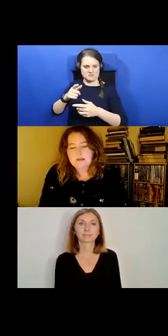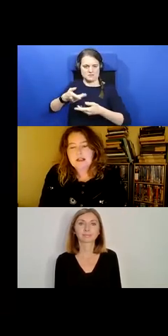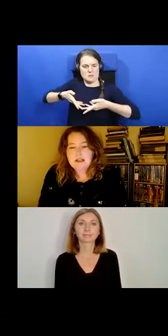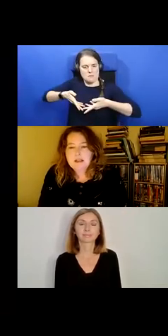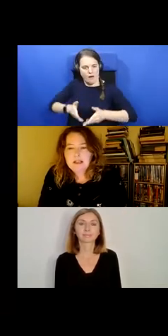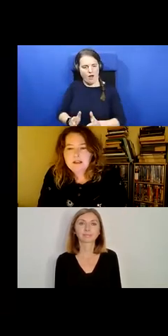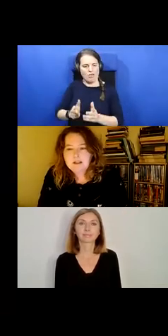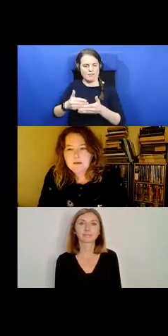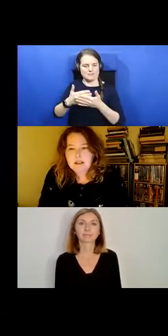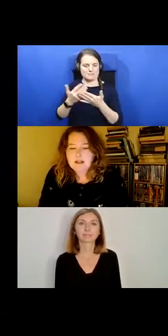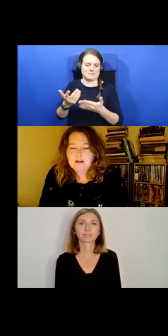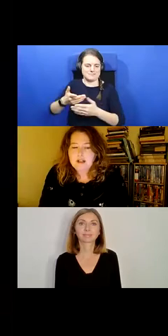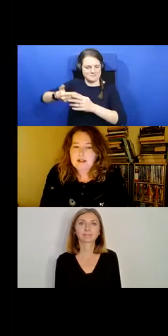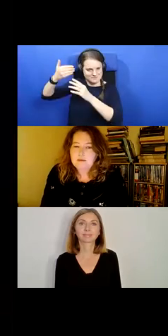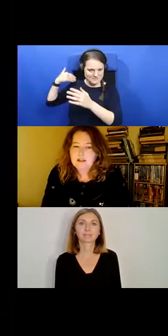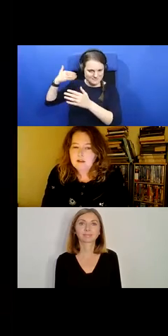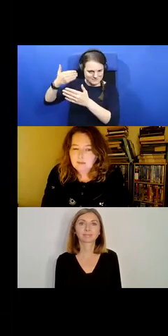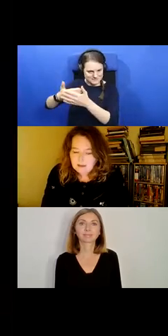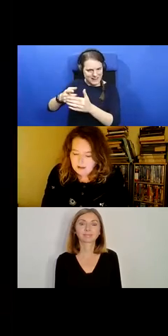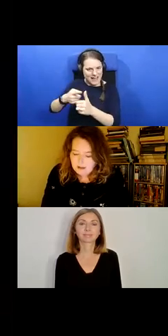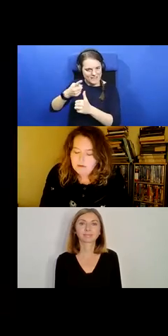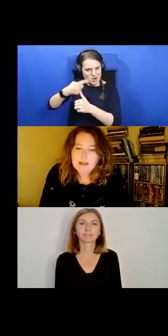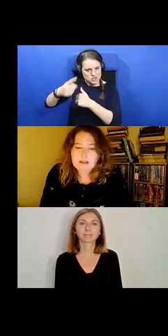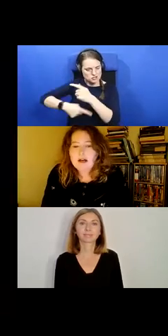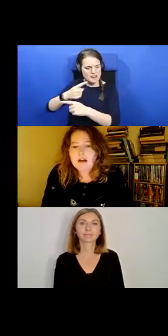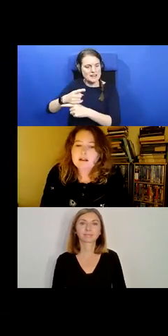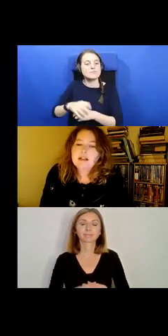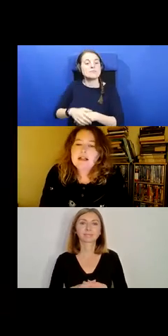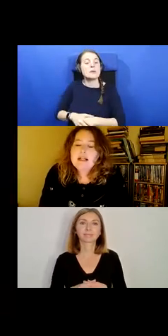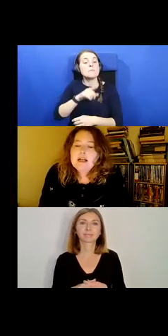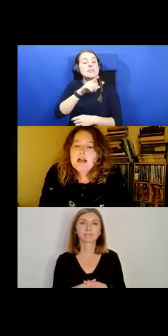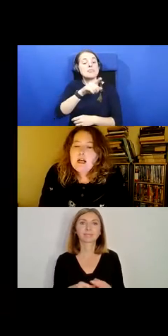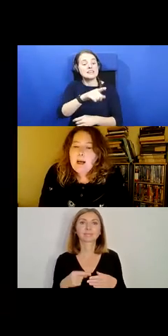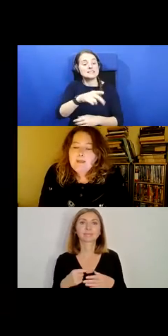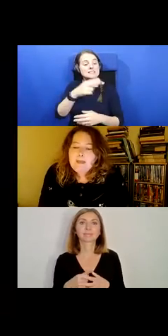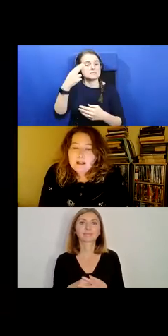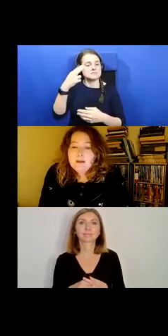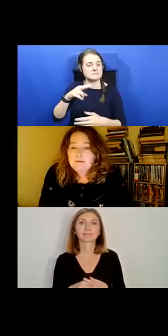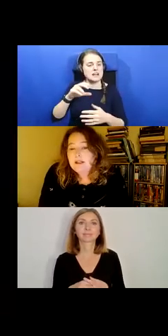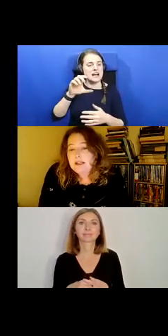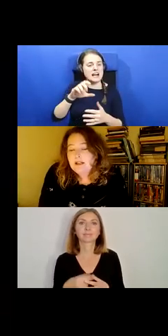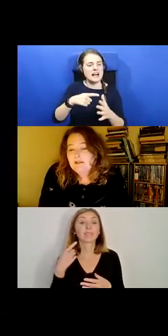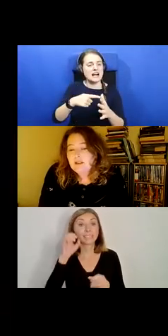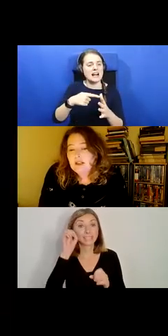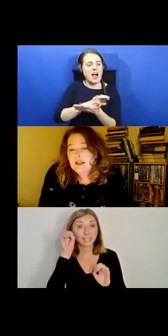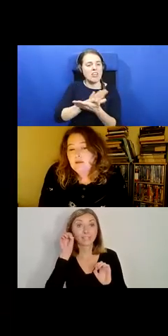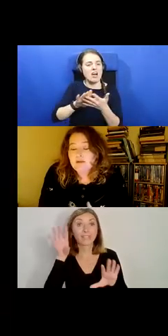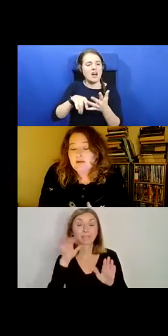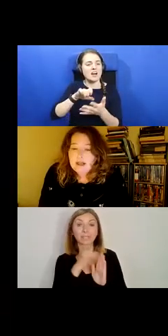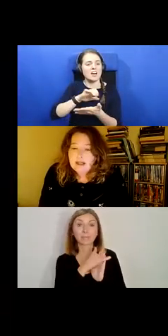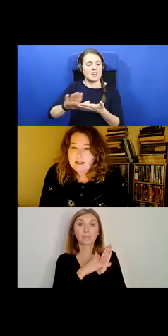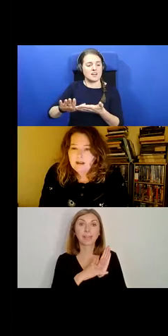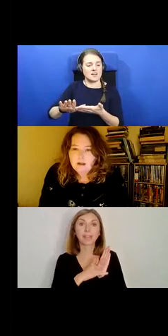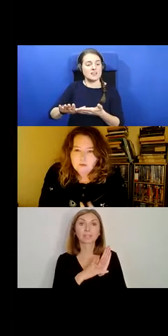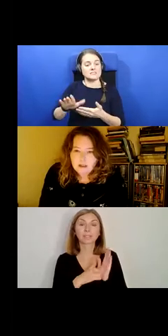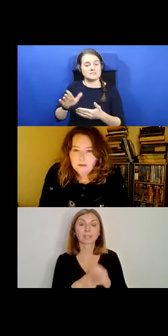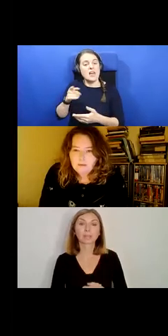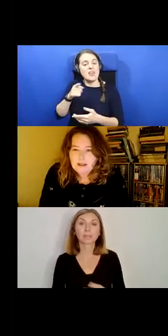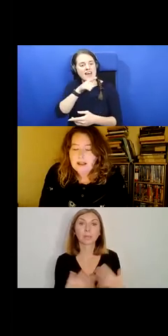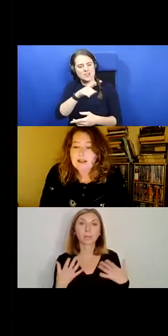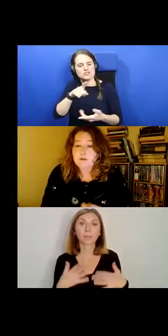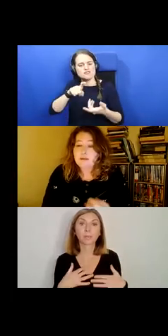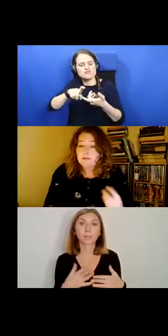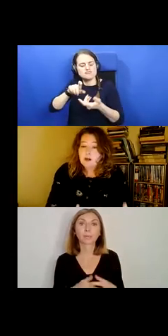manuscript. It's held the Royal Irish Academy in Dublin. It's known as the Cahoc. And it was believed that it was a relic of